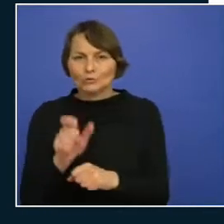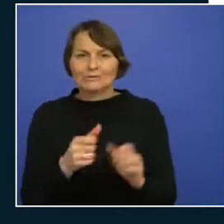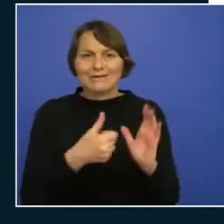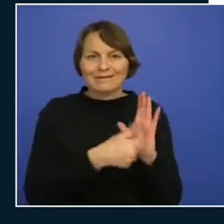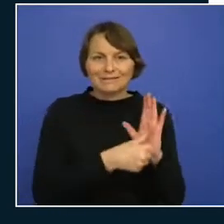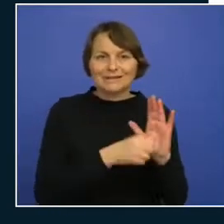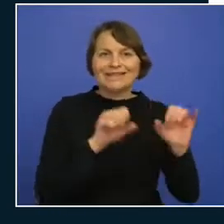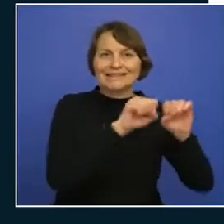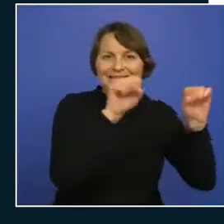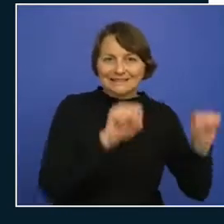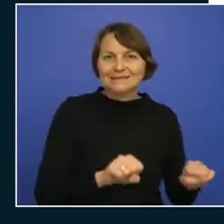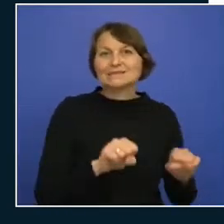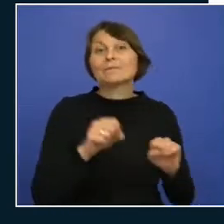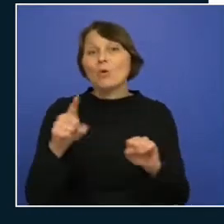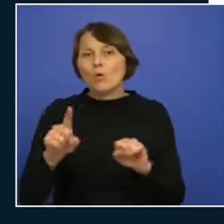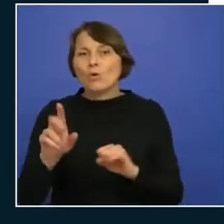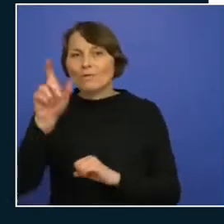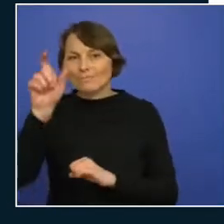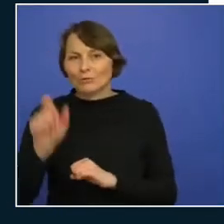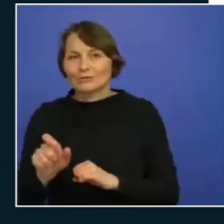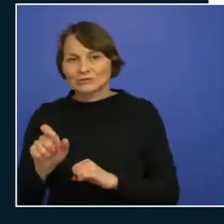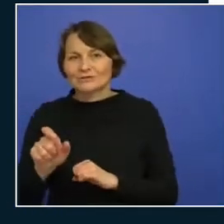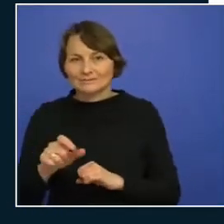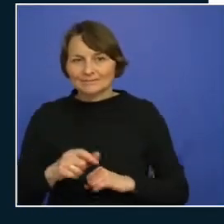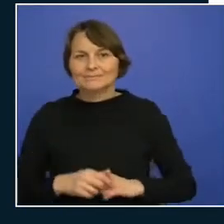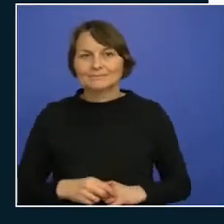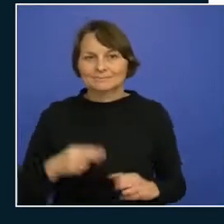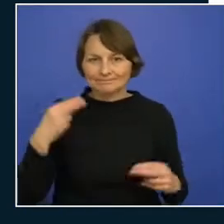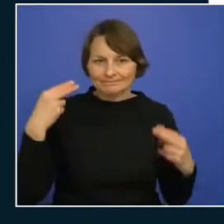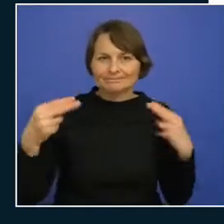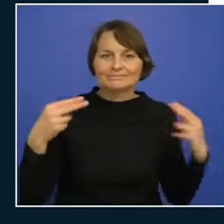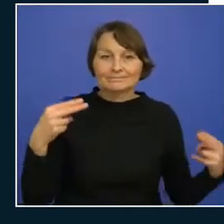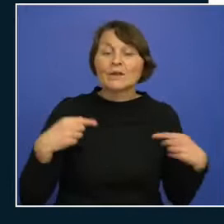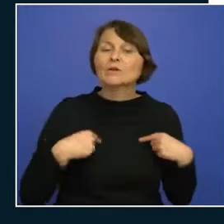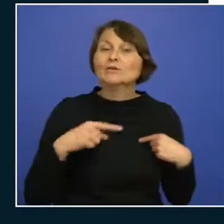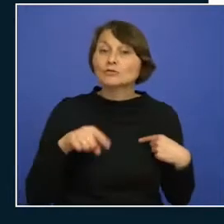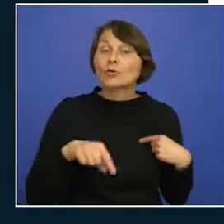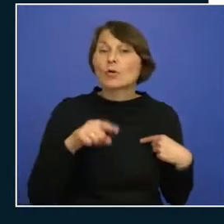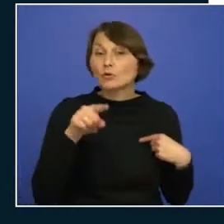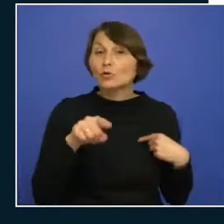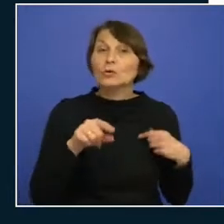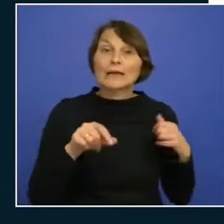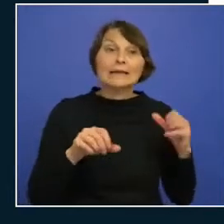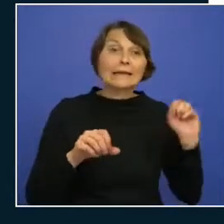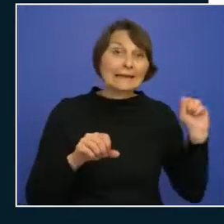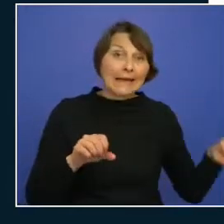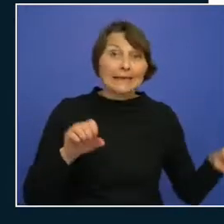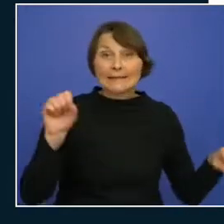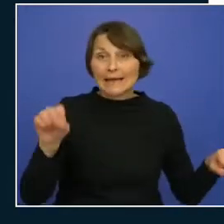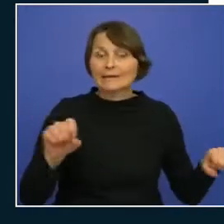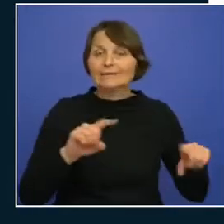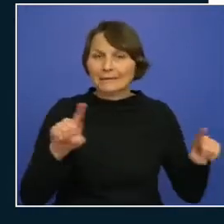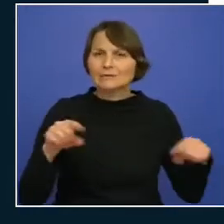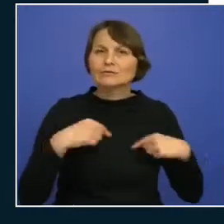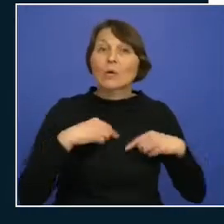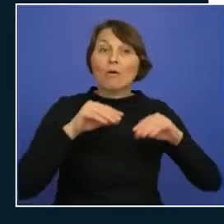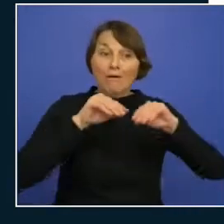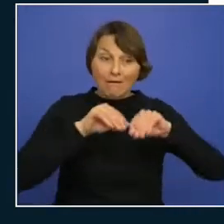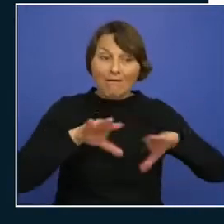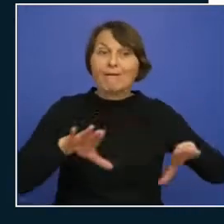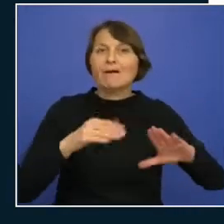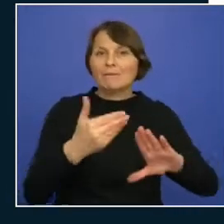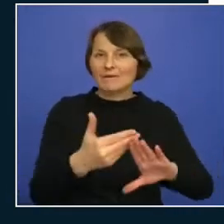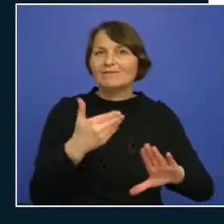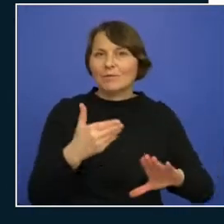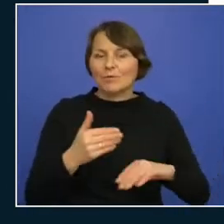assigned managed identity is created as part of a resource so you can enable this or enable this during your deployment and then